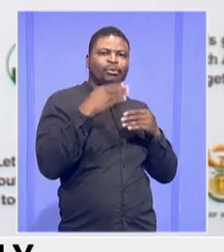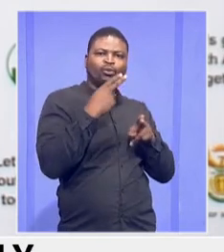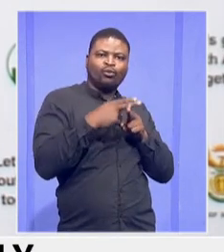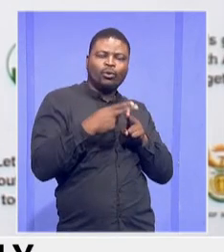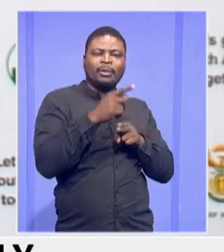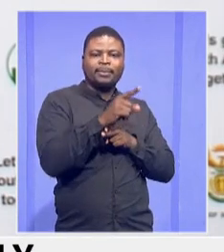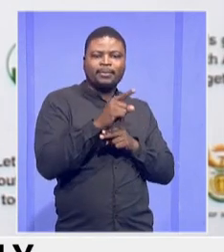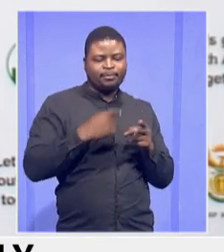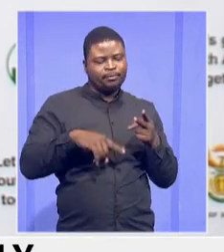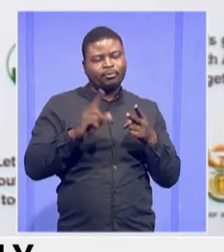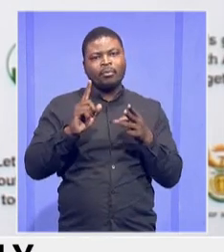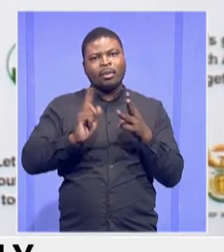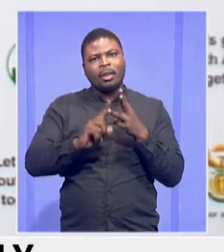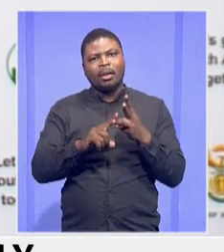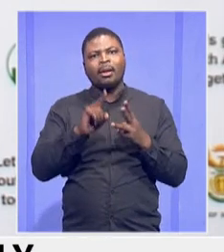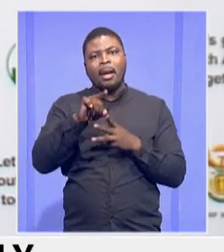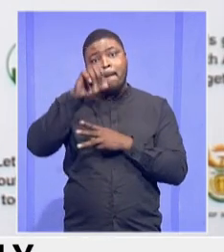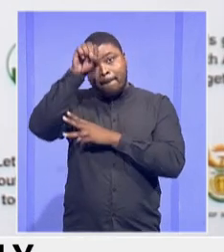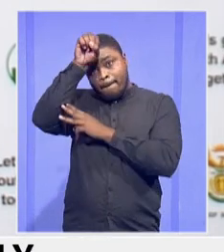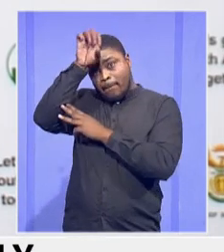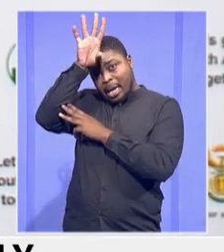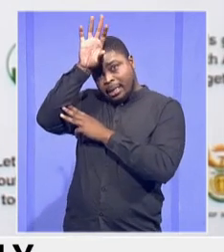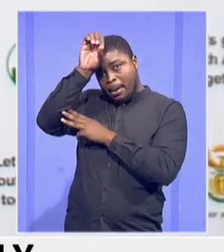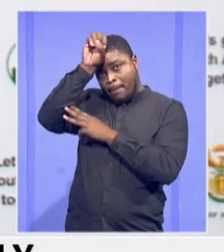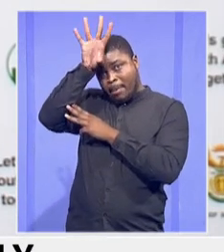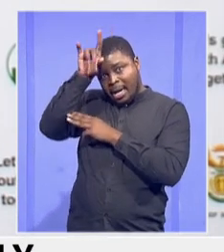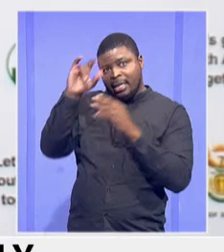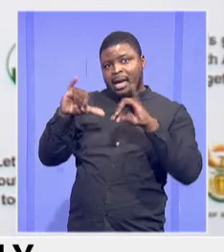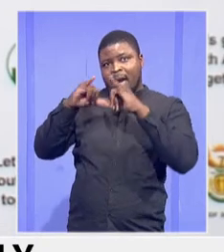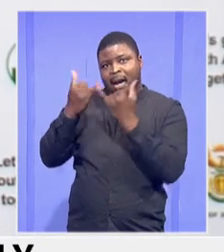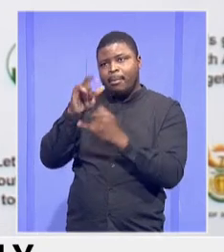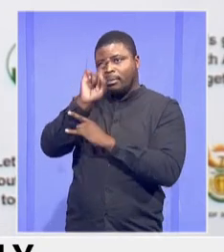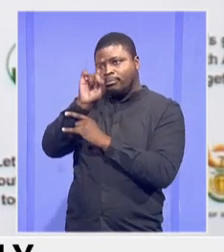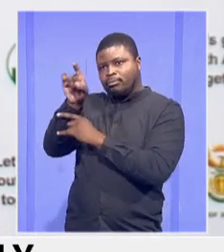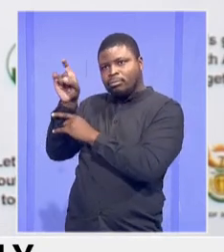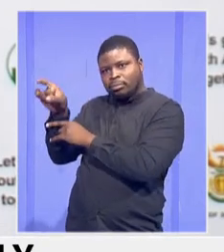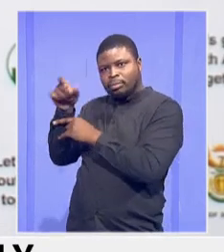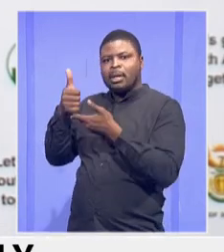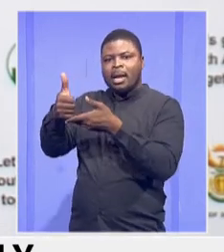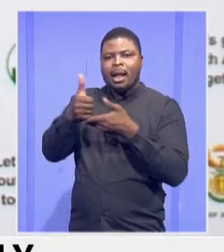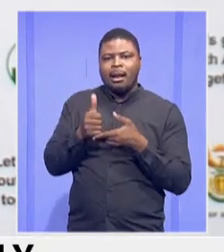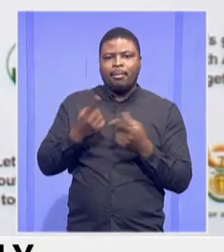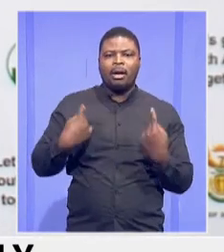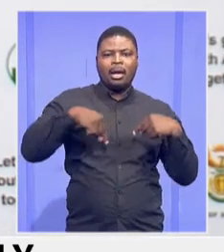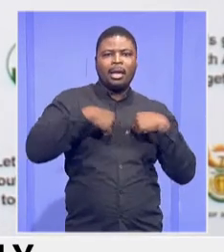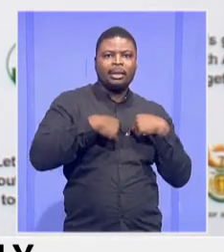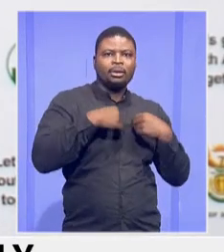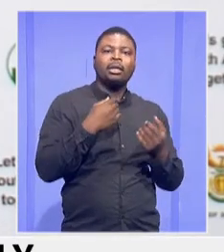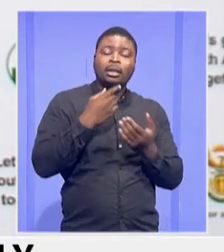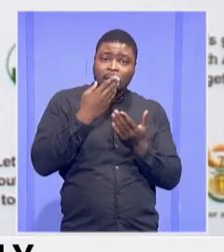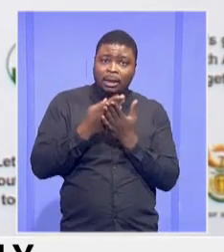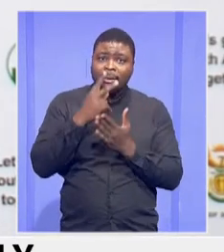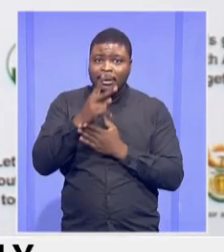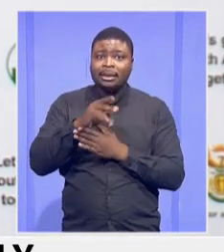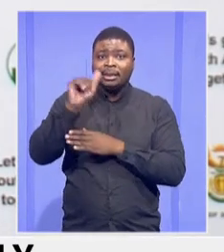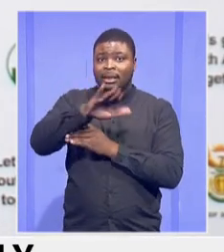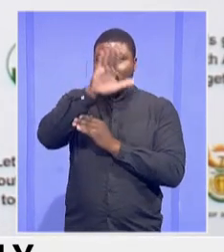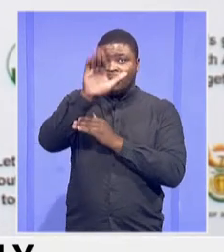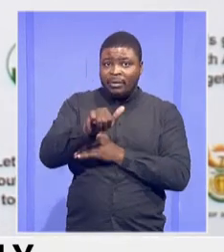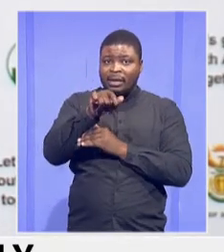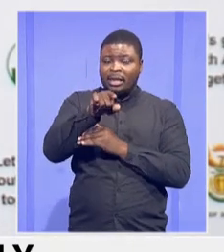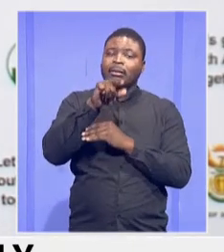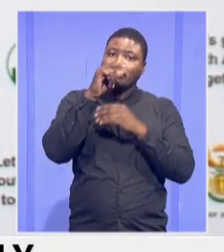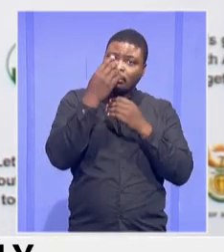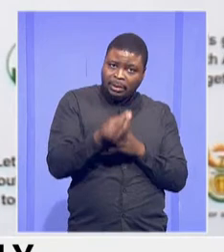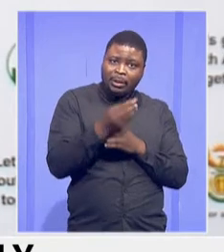mining houses is also helping us a lot, as you can see. North Cross South Africa is one of those. The